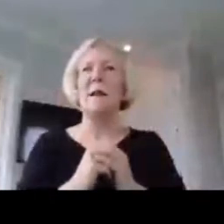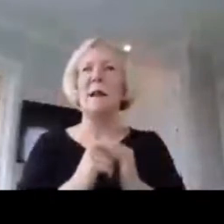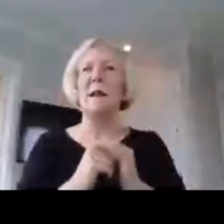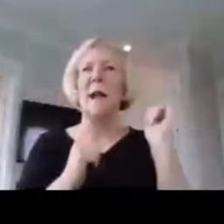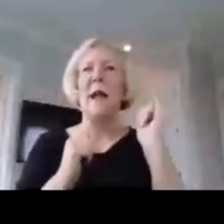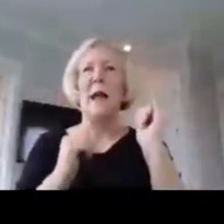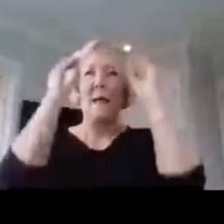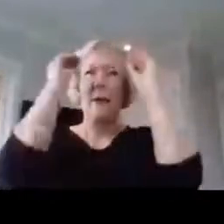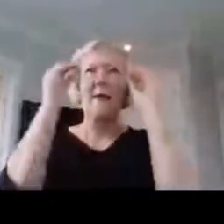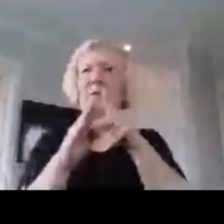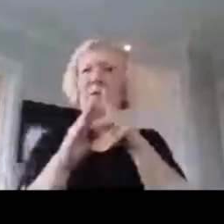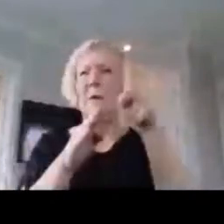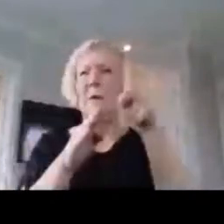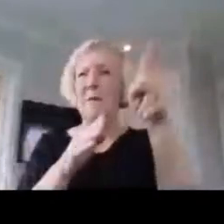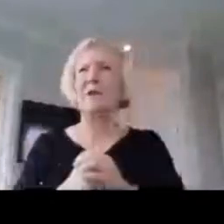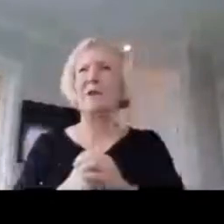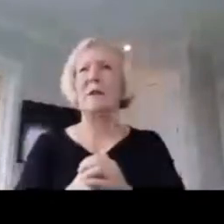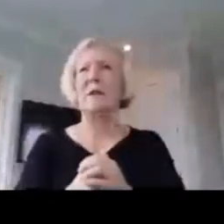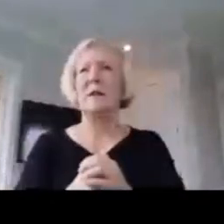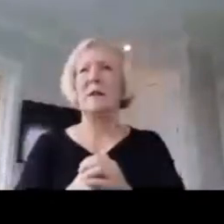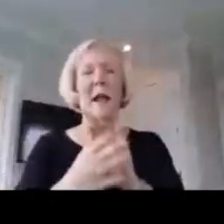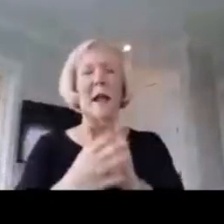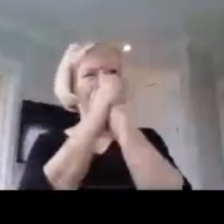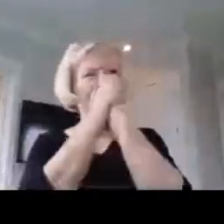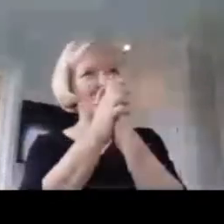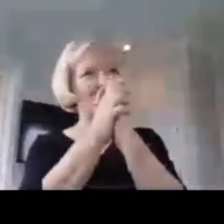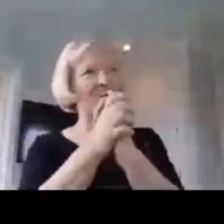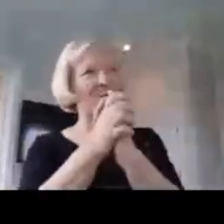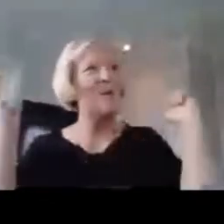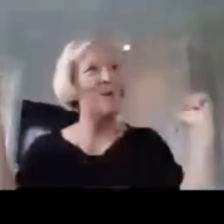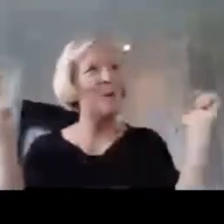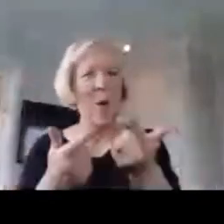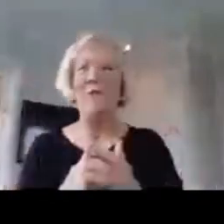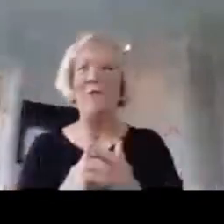profession. And congratulations to all of you.